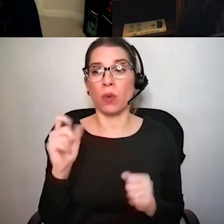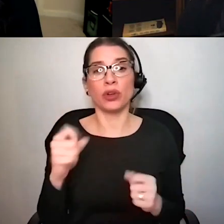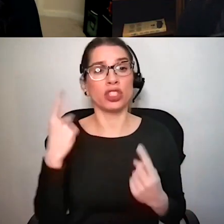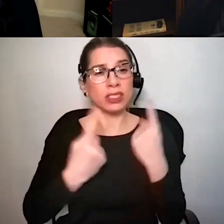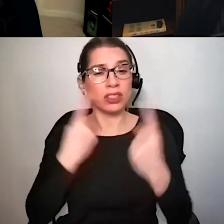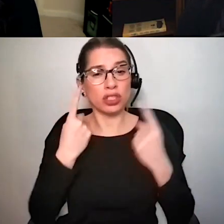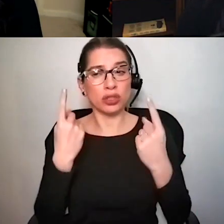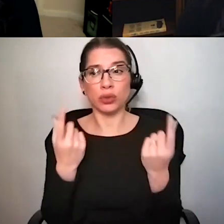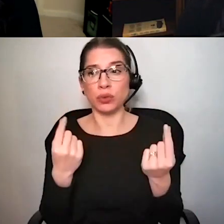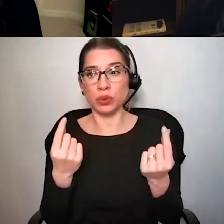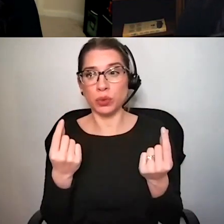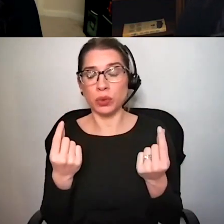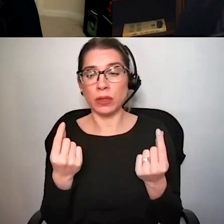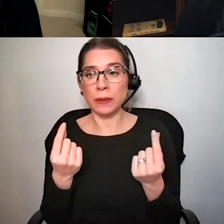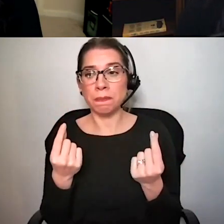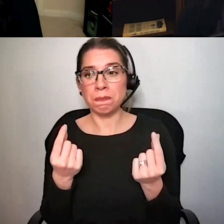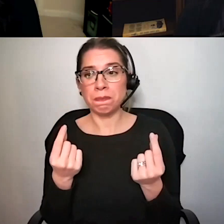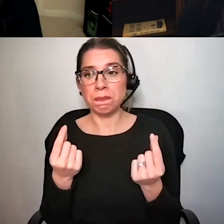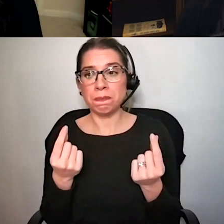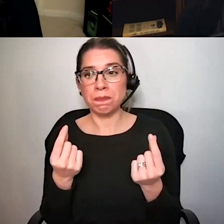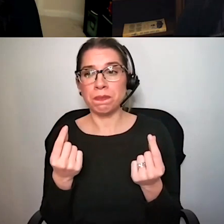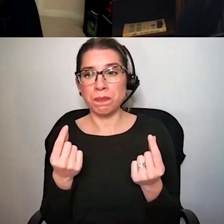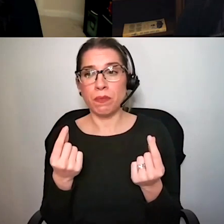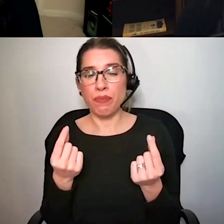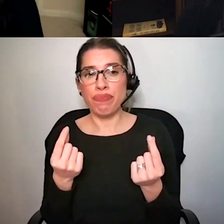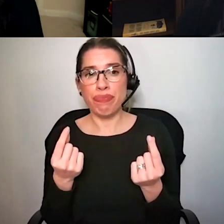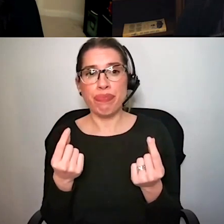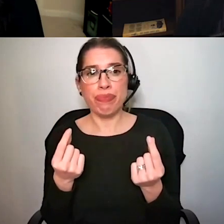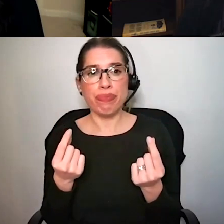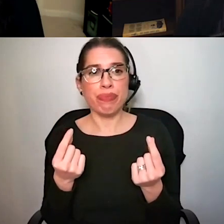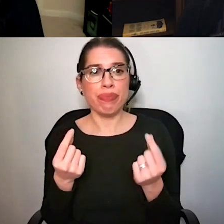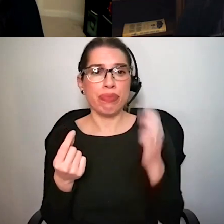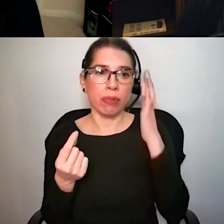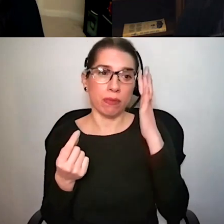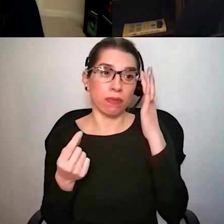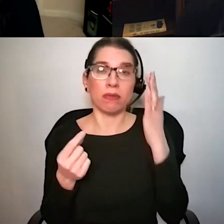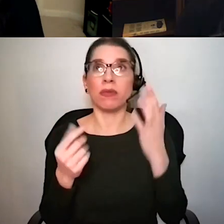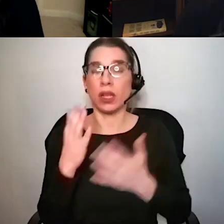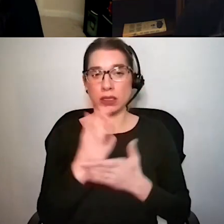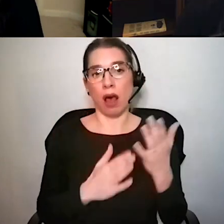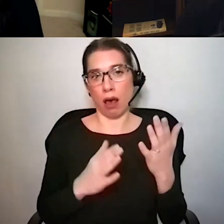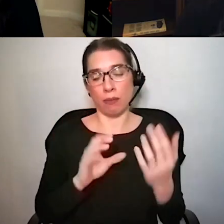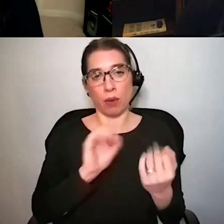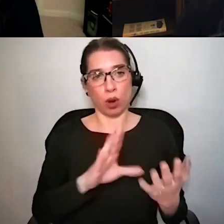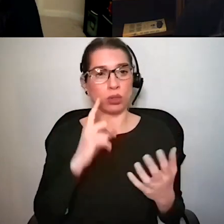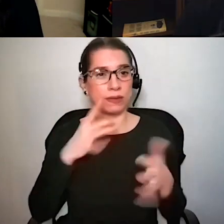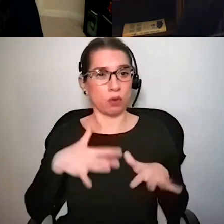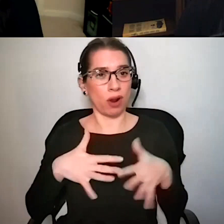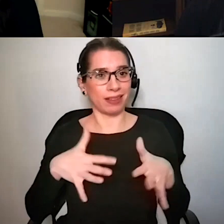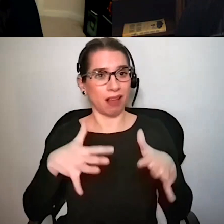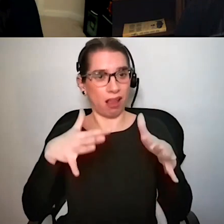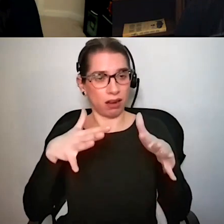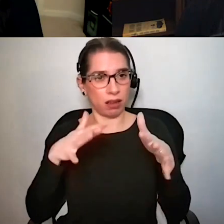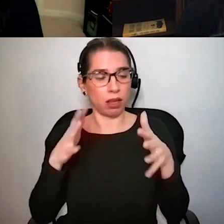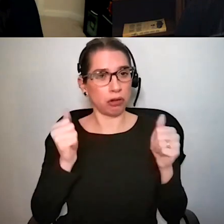of um uh like anxiety related strategies to reduce the